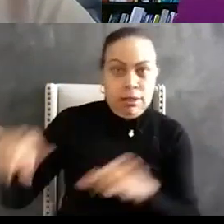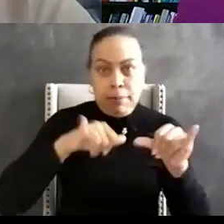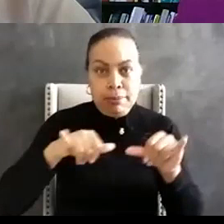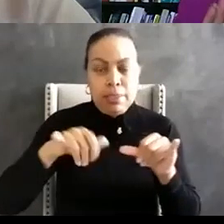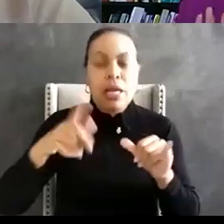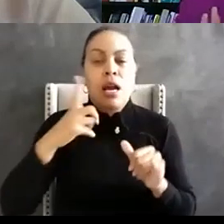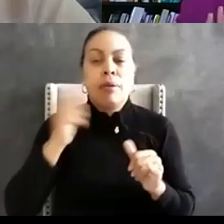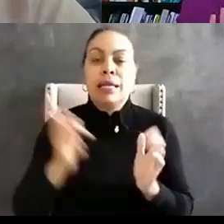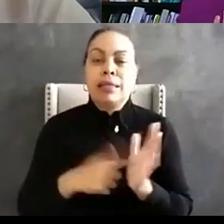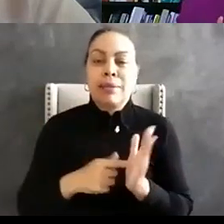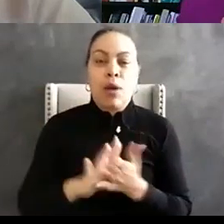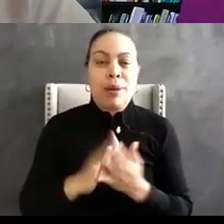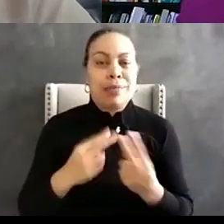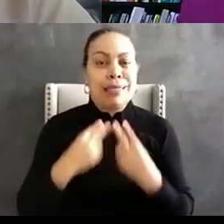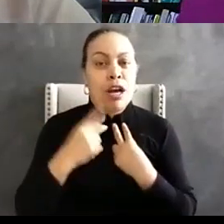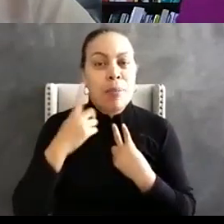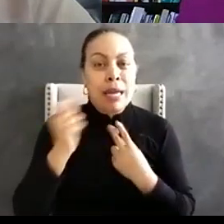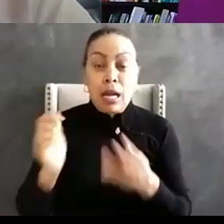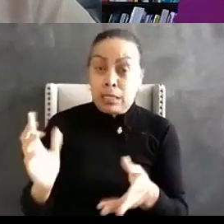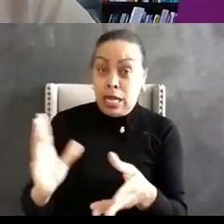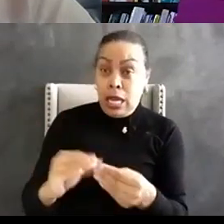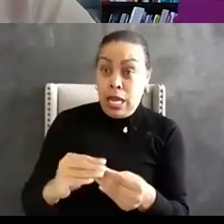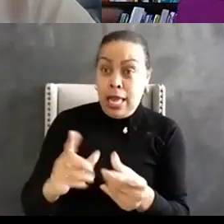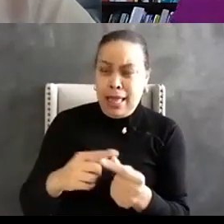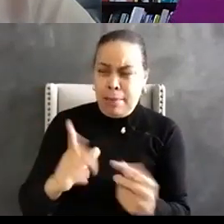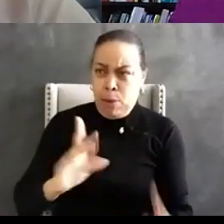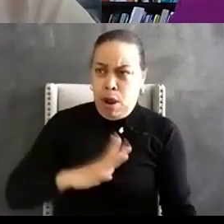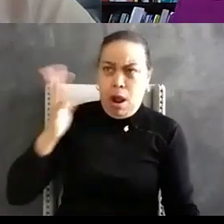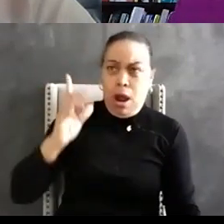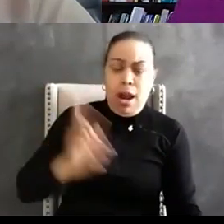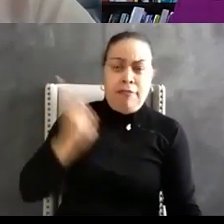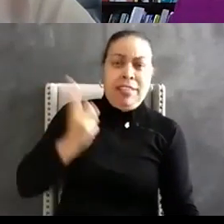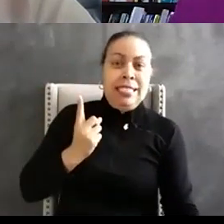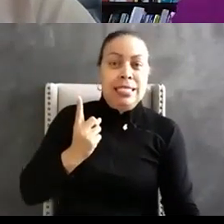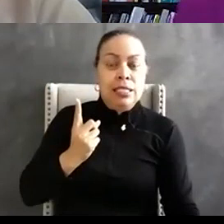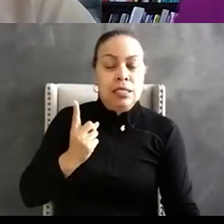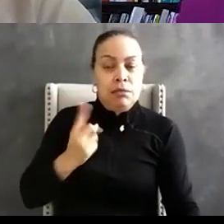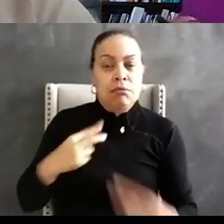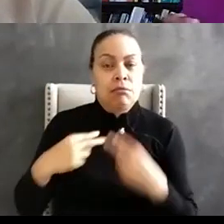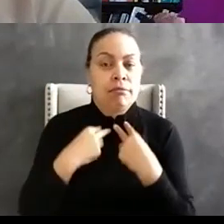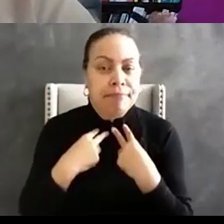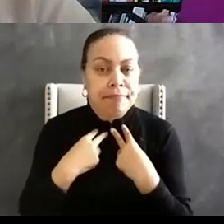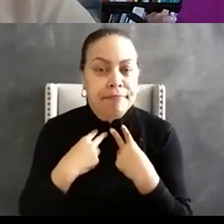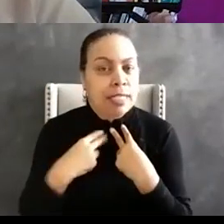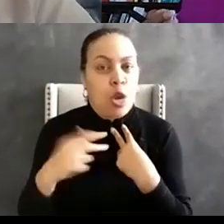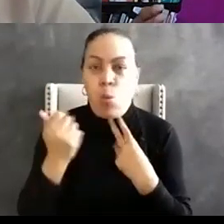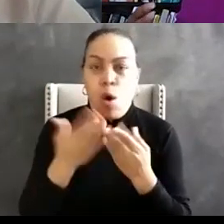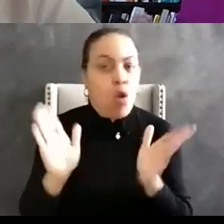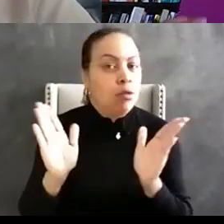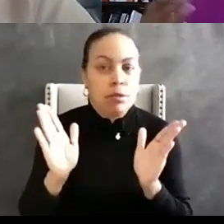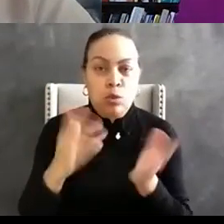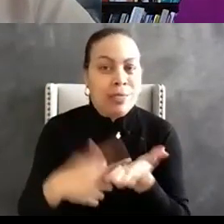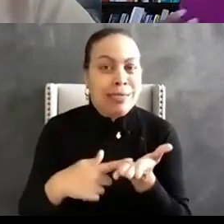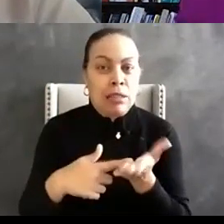folks being so offended by the conversation of the training that we never move anyone any forward and I think that you know I